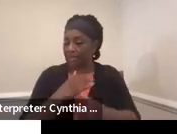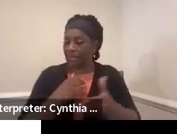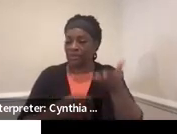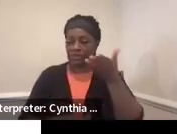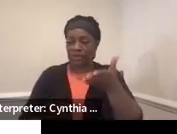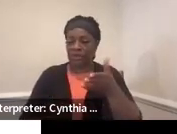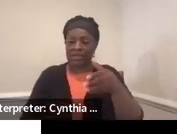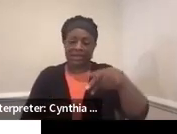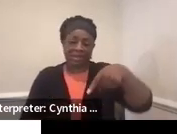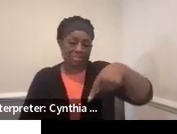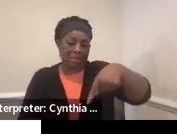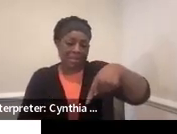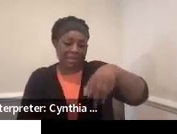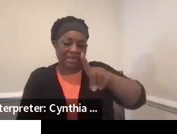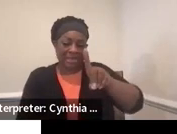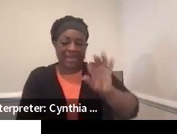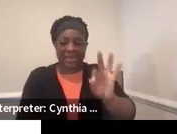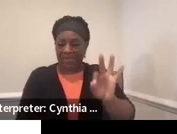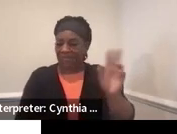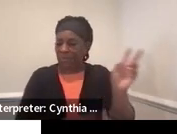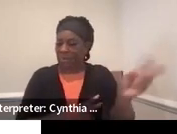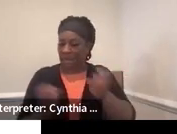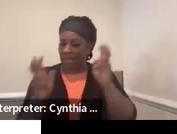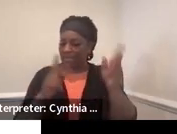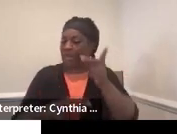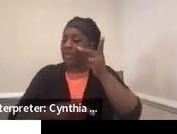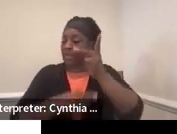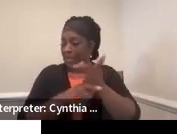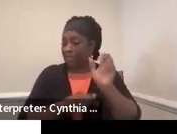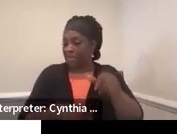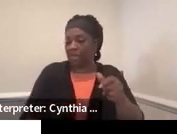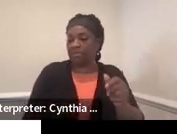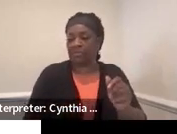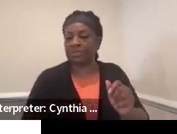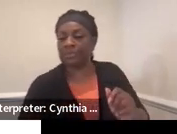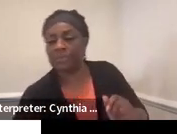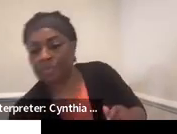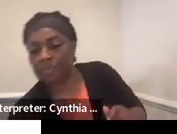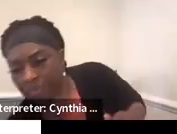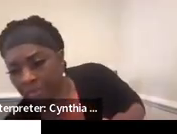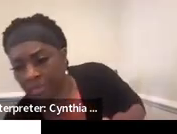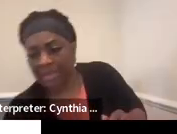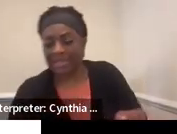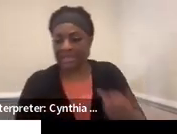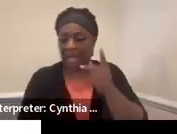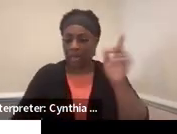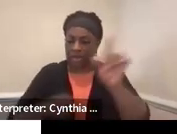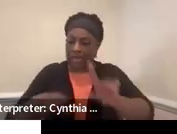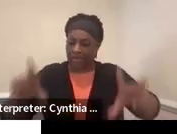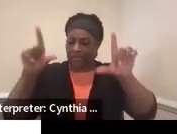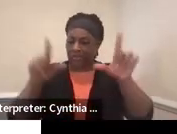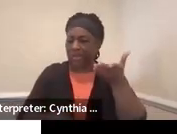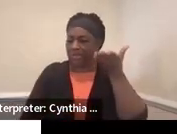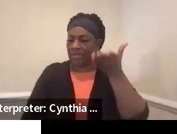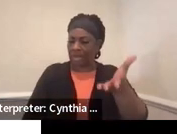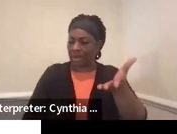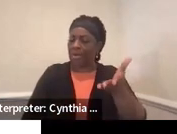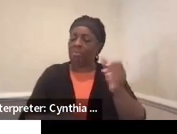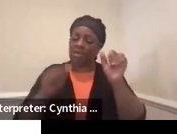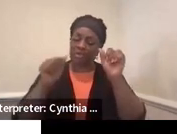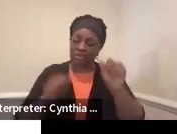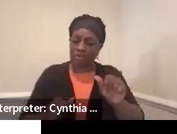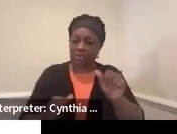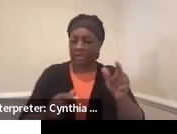PDF that you could upload and keep as well. So it's not just looking at the screen and there it is, but you can